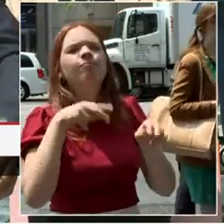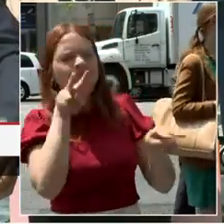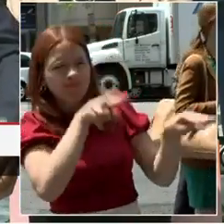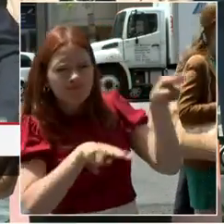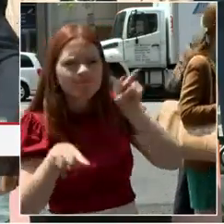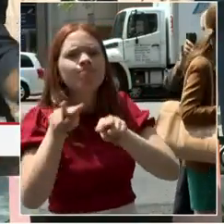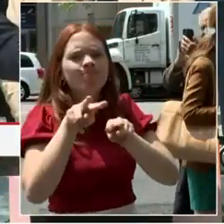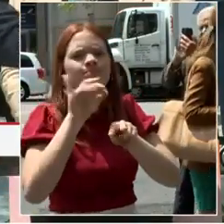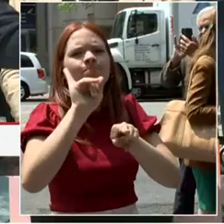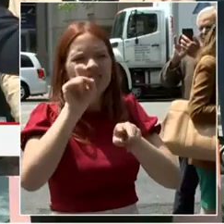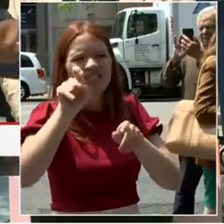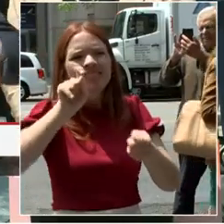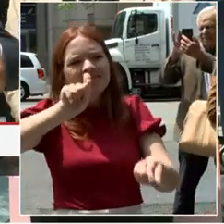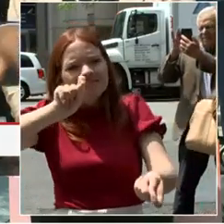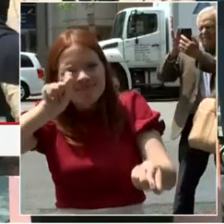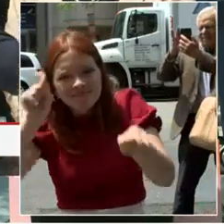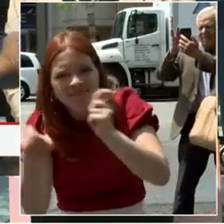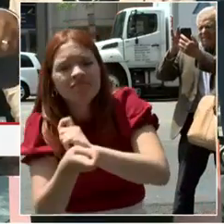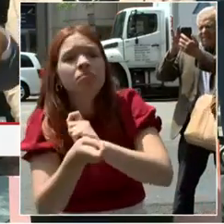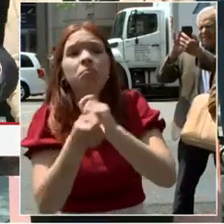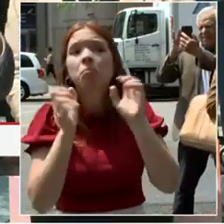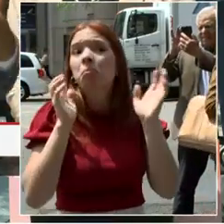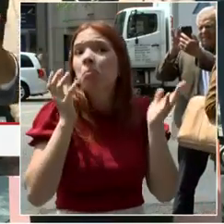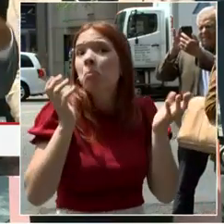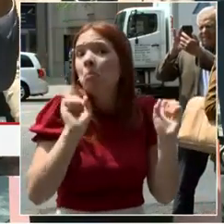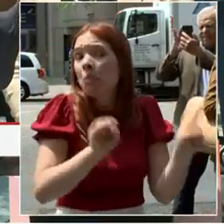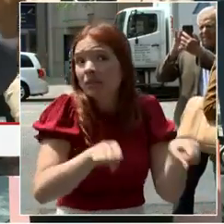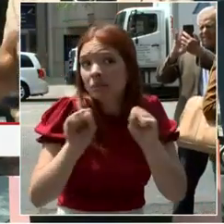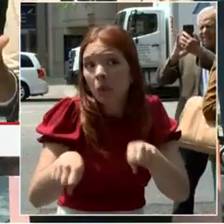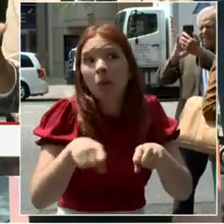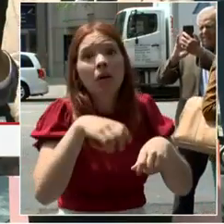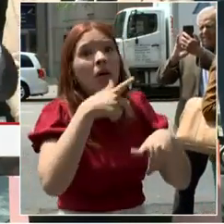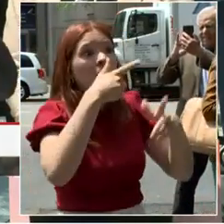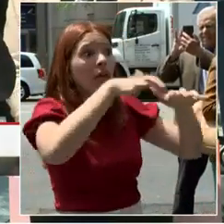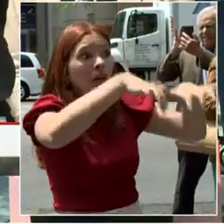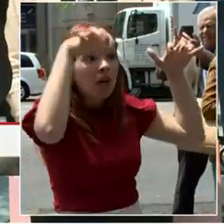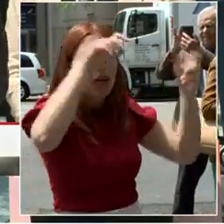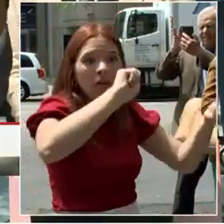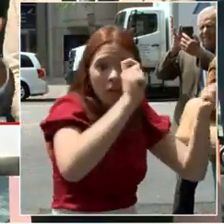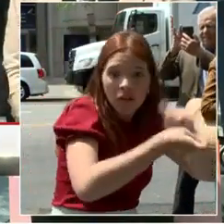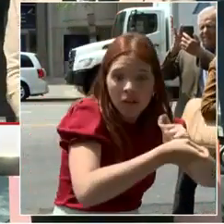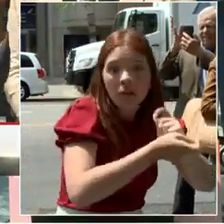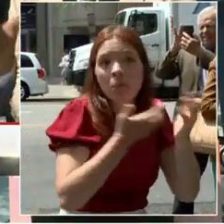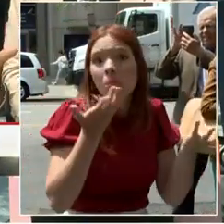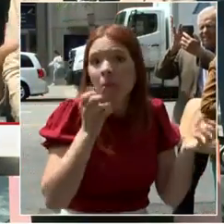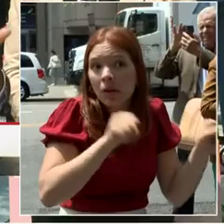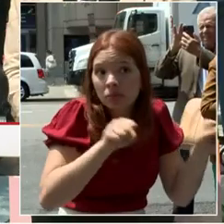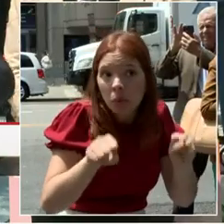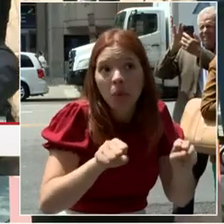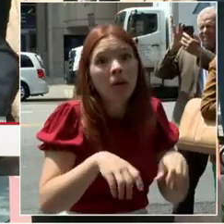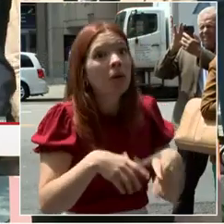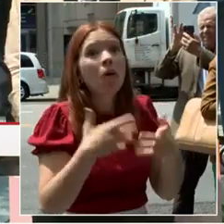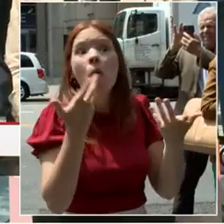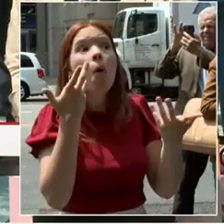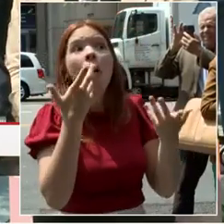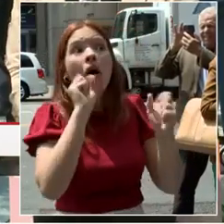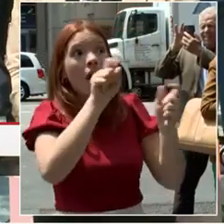includes all the other things that the people of the District of Columbia would like to see in terms of housing, access to transportation,